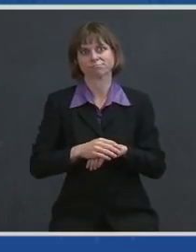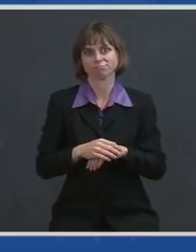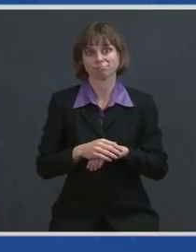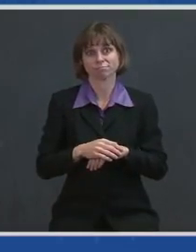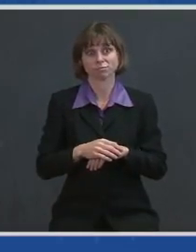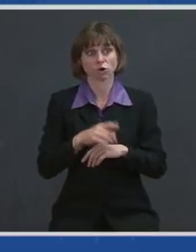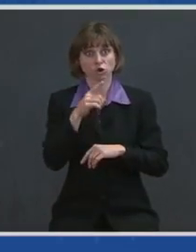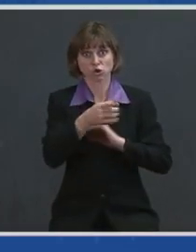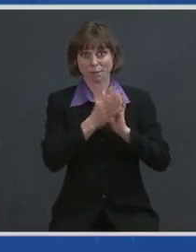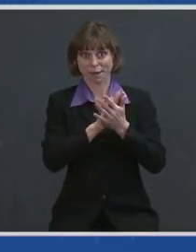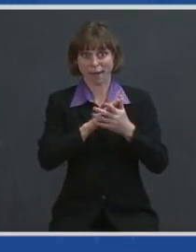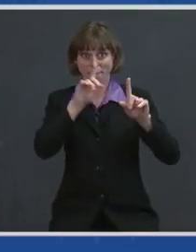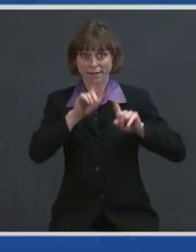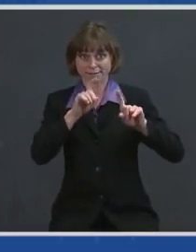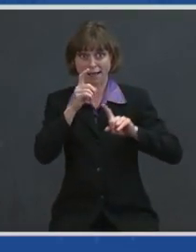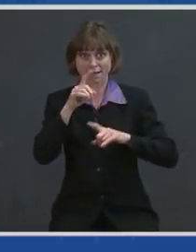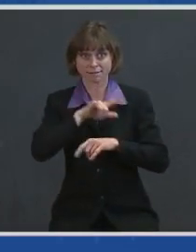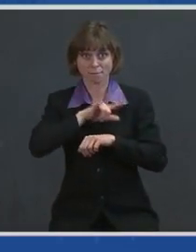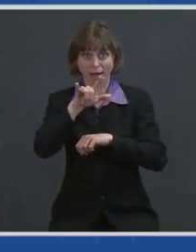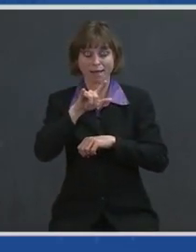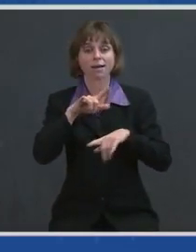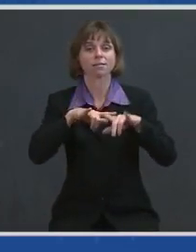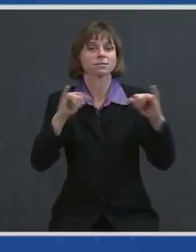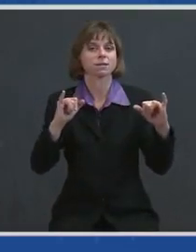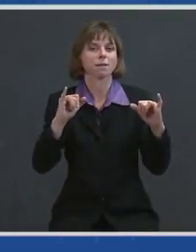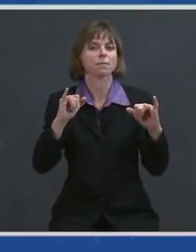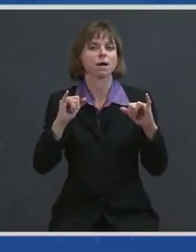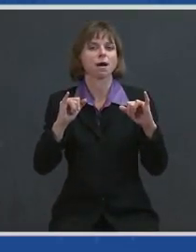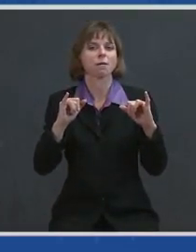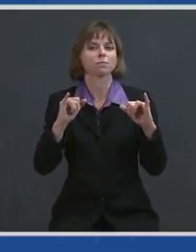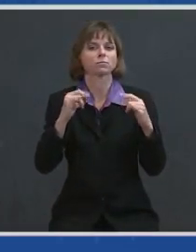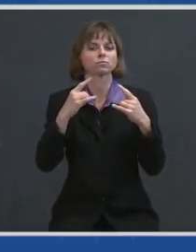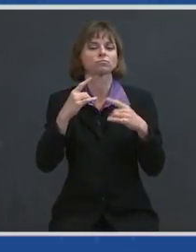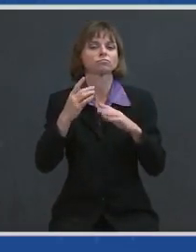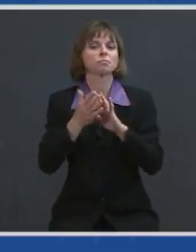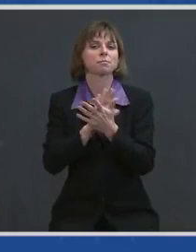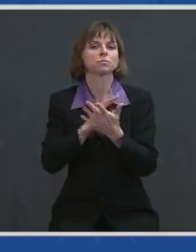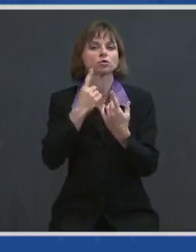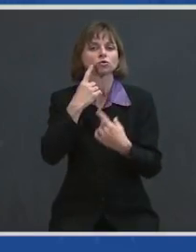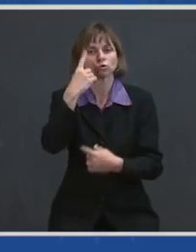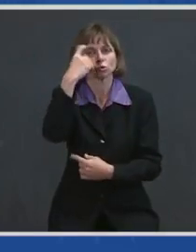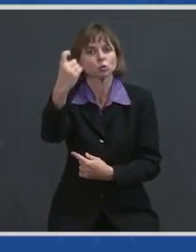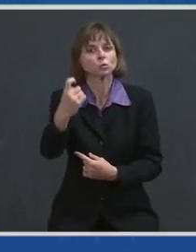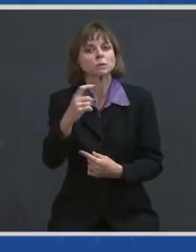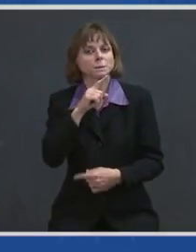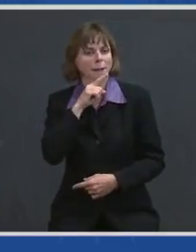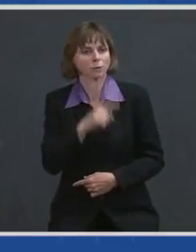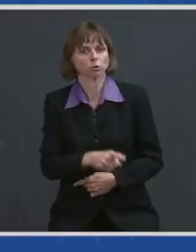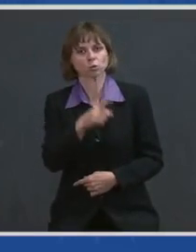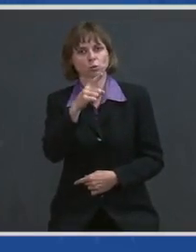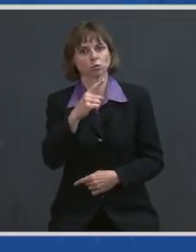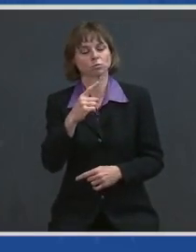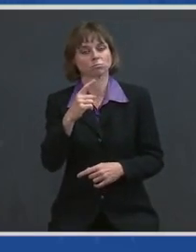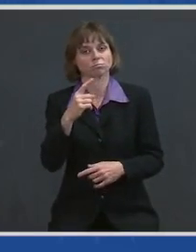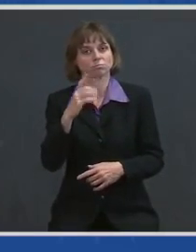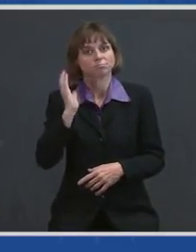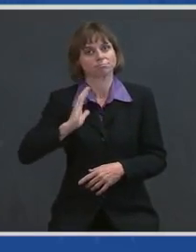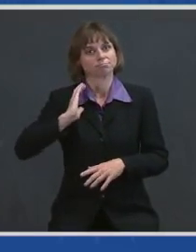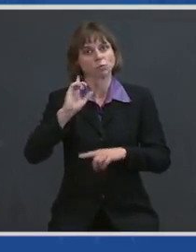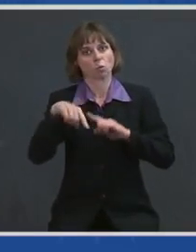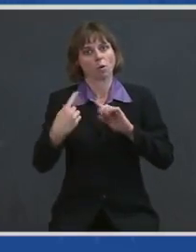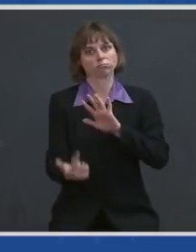test pilot, she also achieved her dream of flying fighter aircraft even though women were still barred from flying in combat.